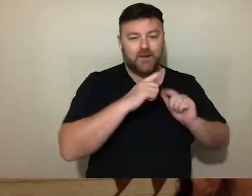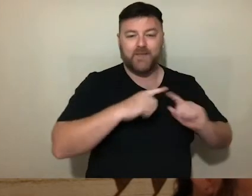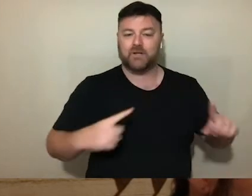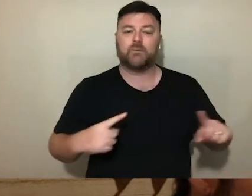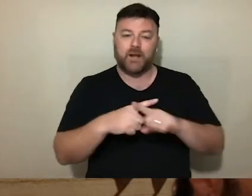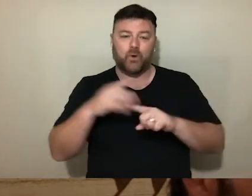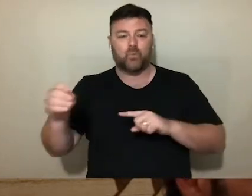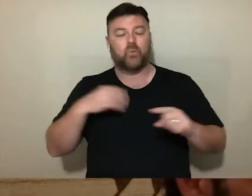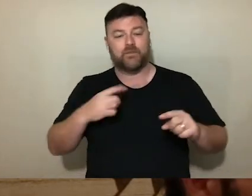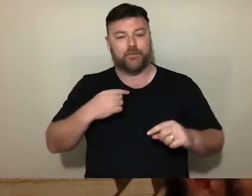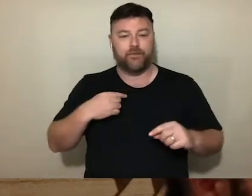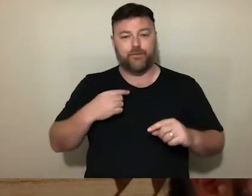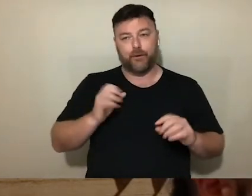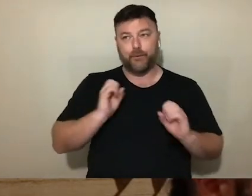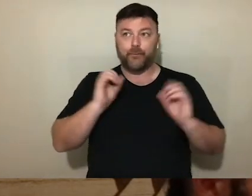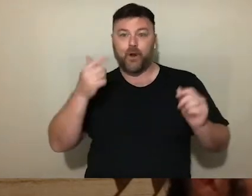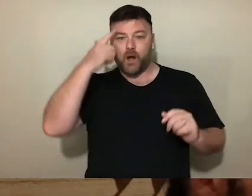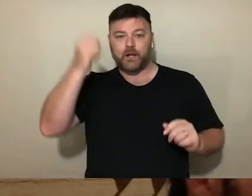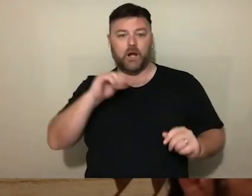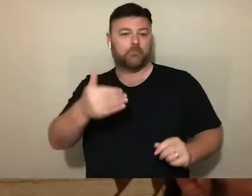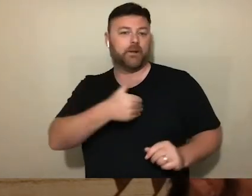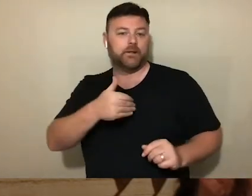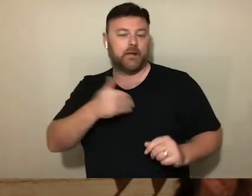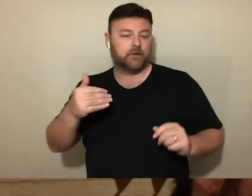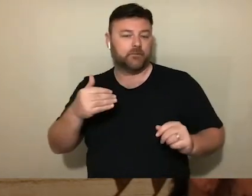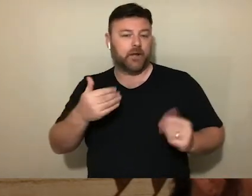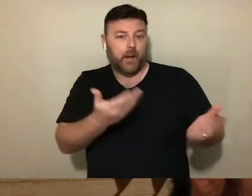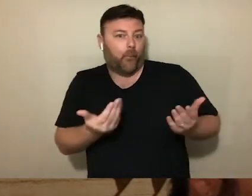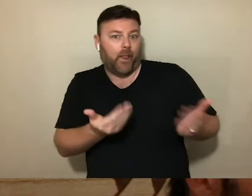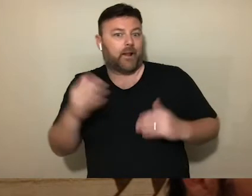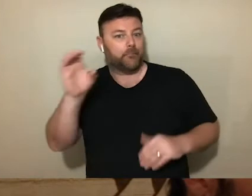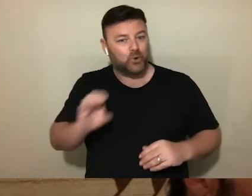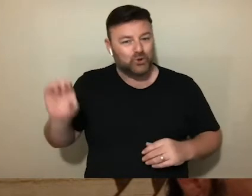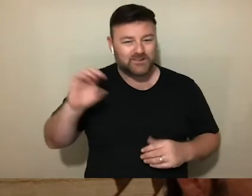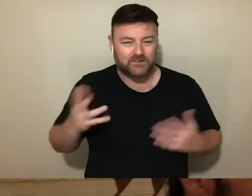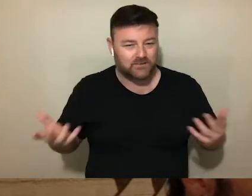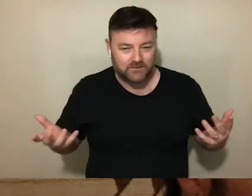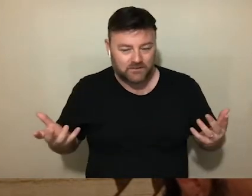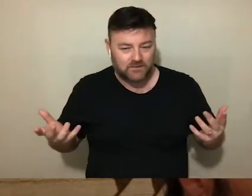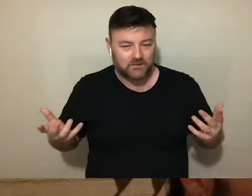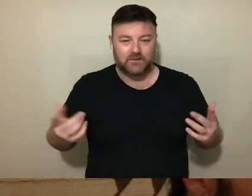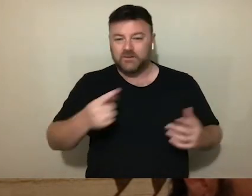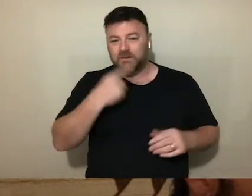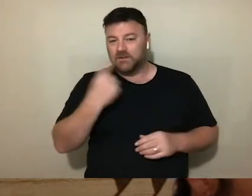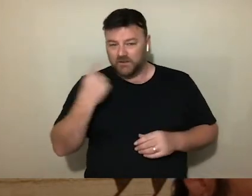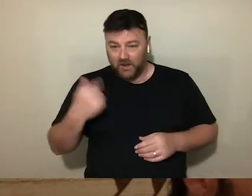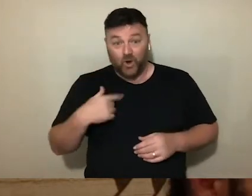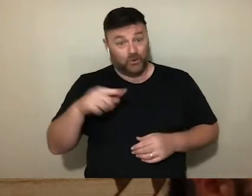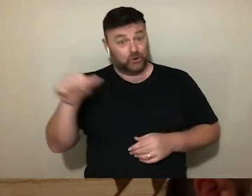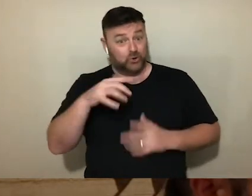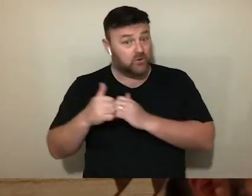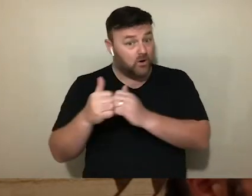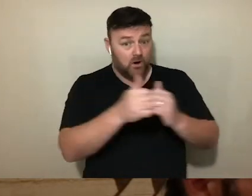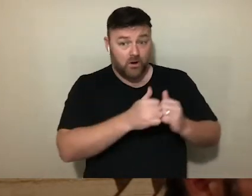romanticized idea of a benevolent and welcoming Europe. While echoing a rhetoric permeated by solidarity, the